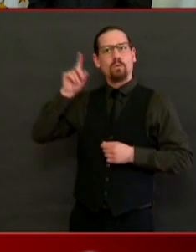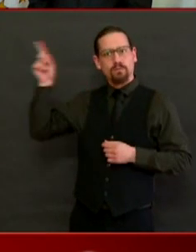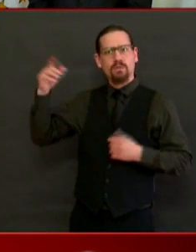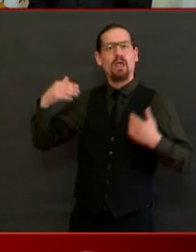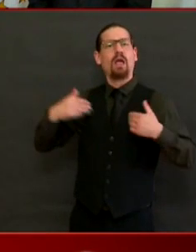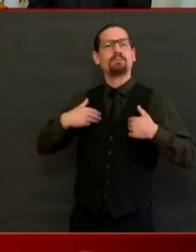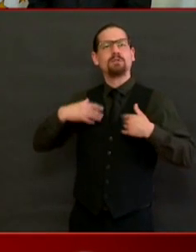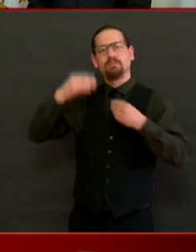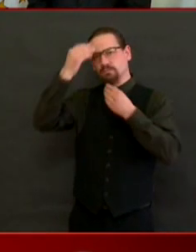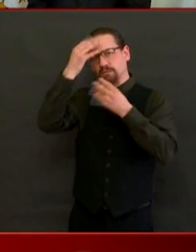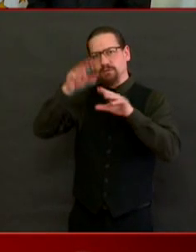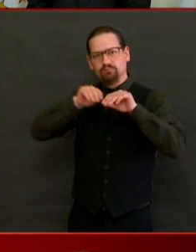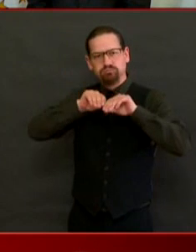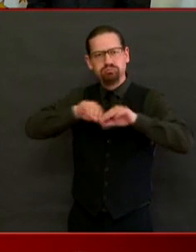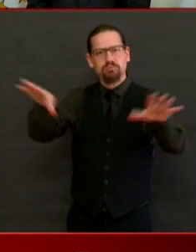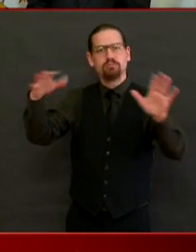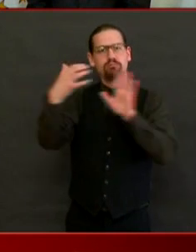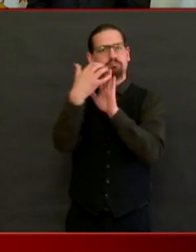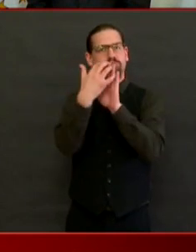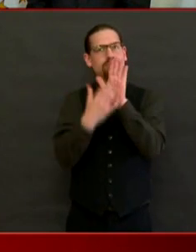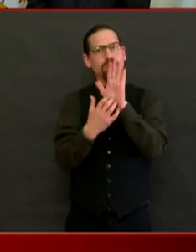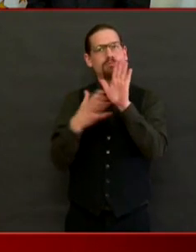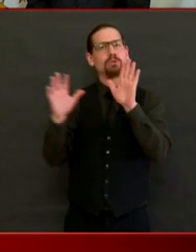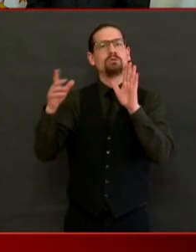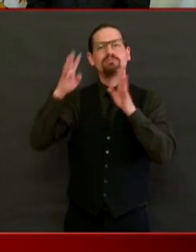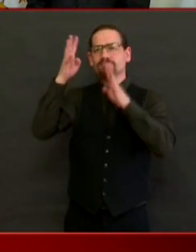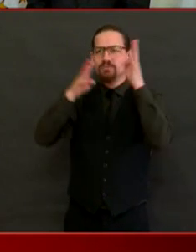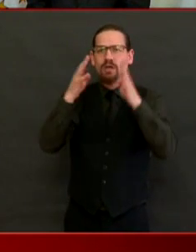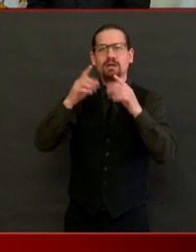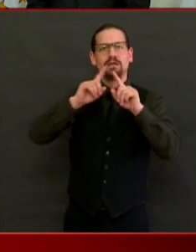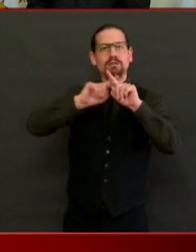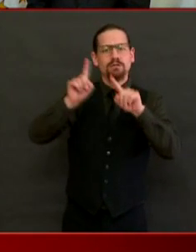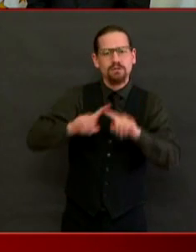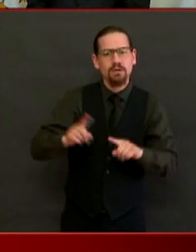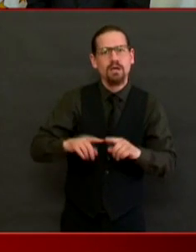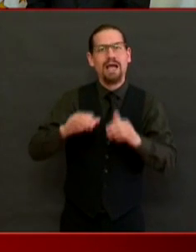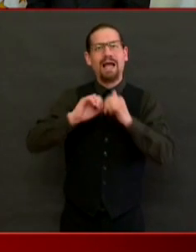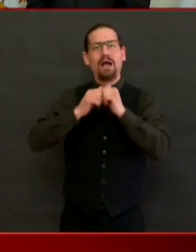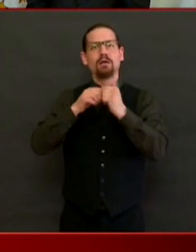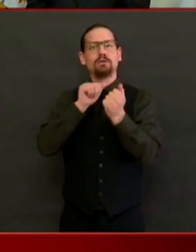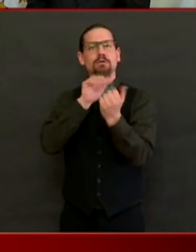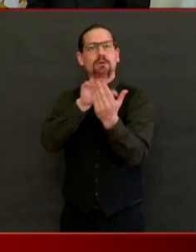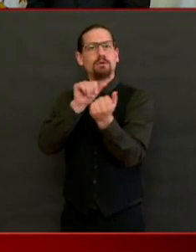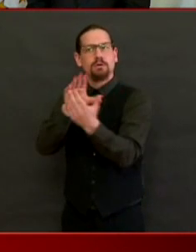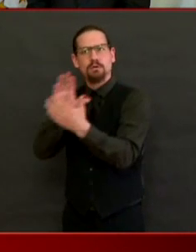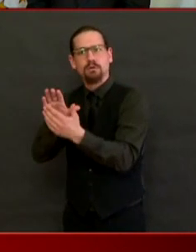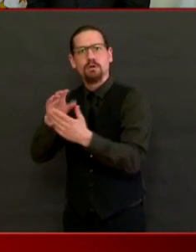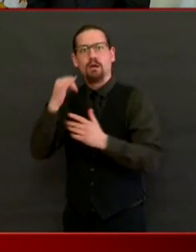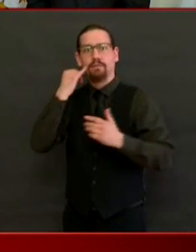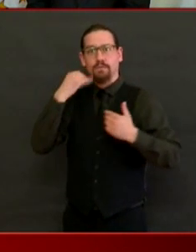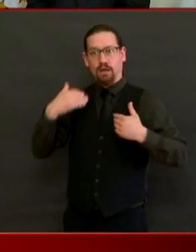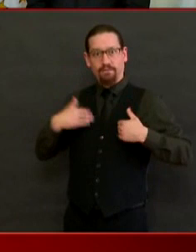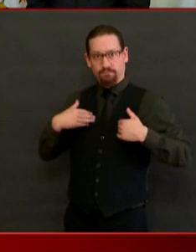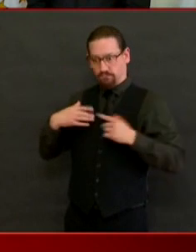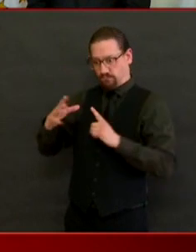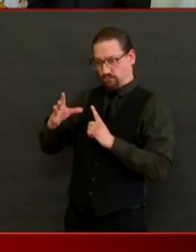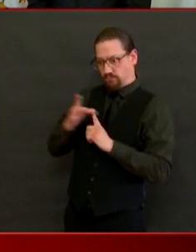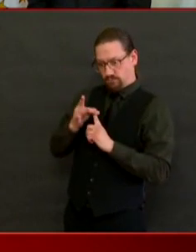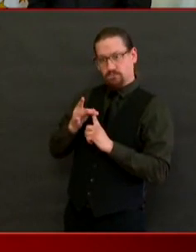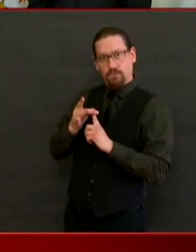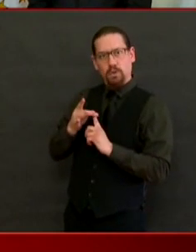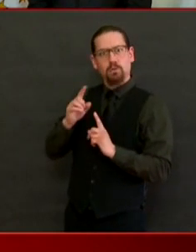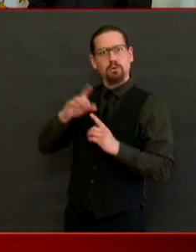creative ways to address the situation, particularly if staffing is short.